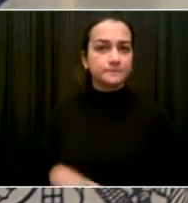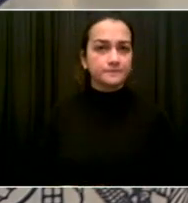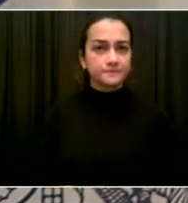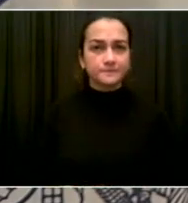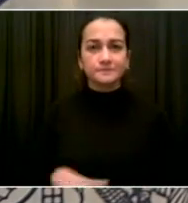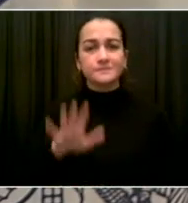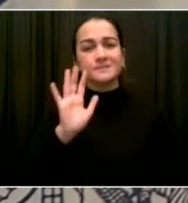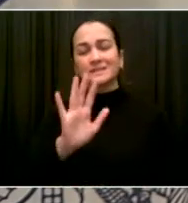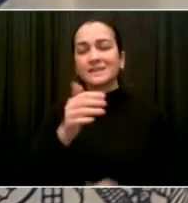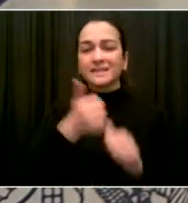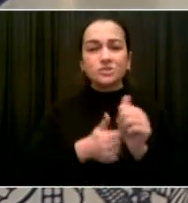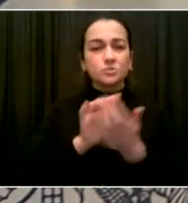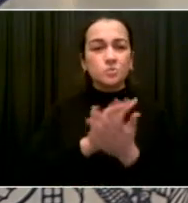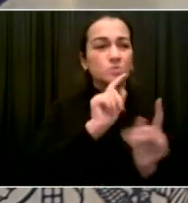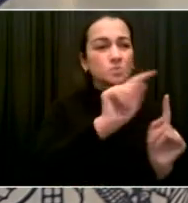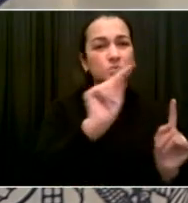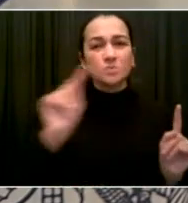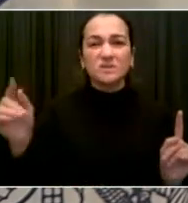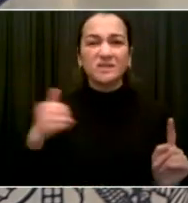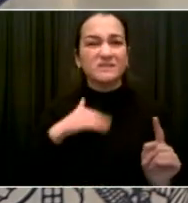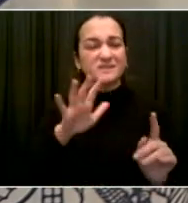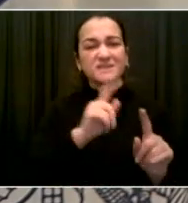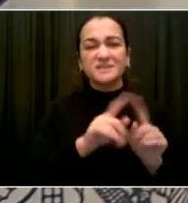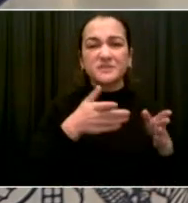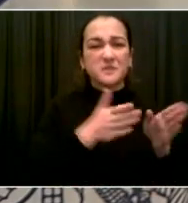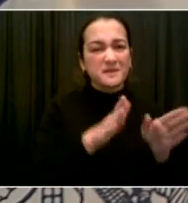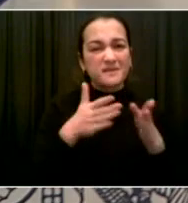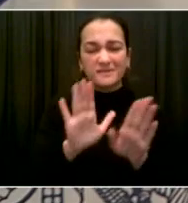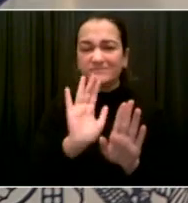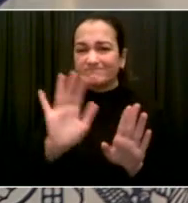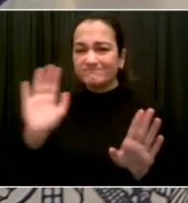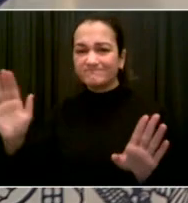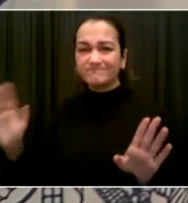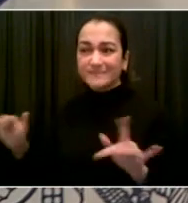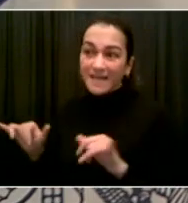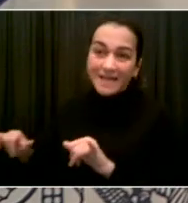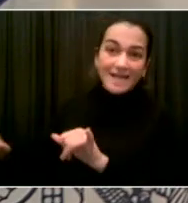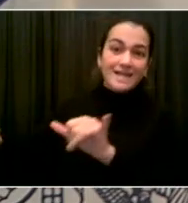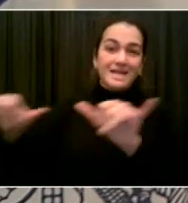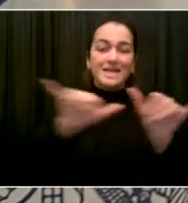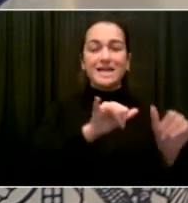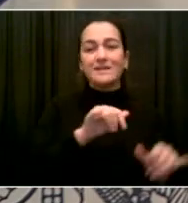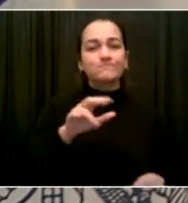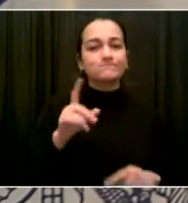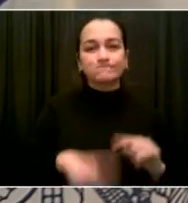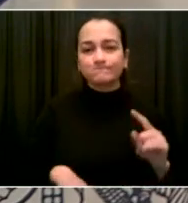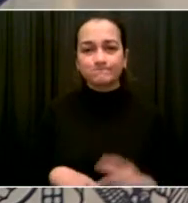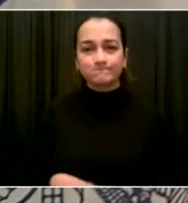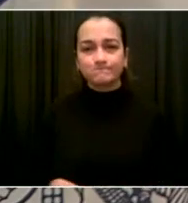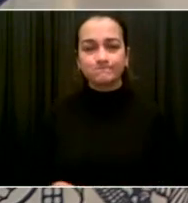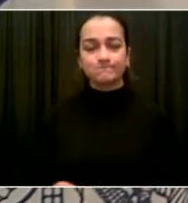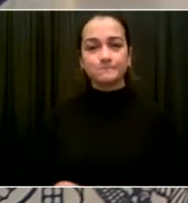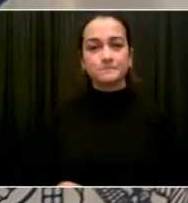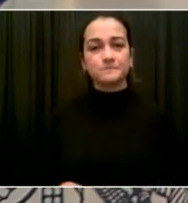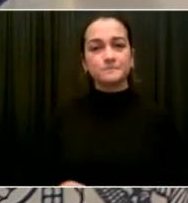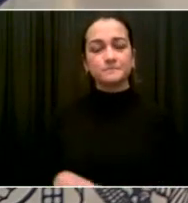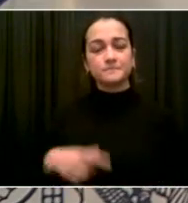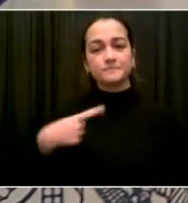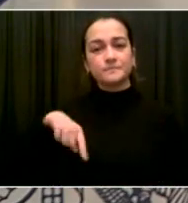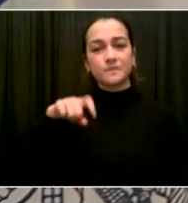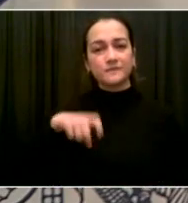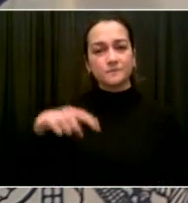serve us well. What we need to do is, of course, prepare for when kids come back in January. And that's going to overlap with